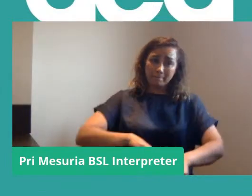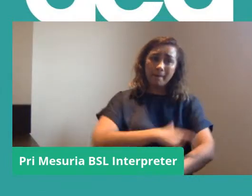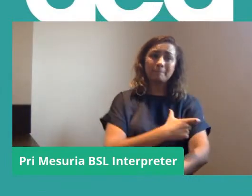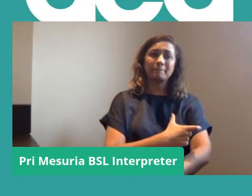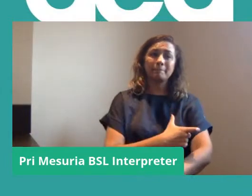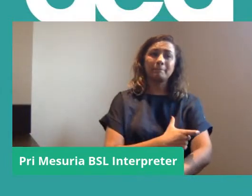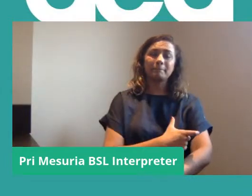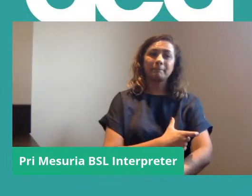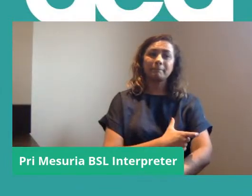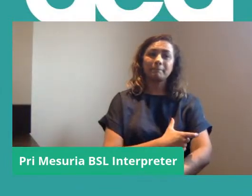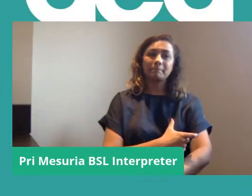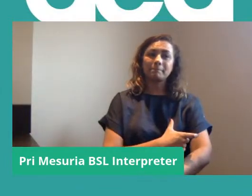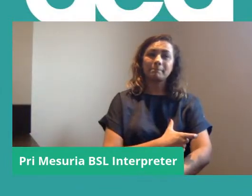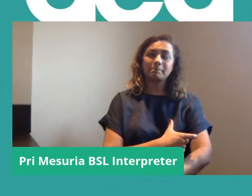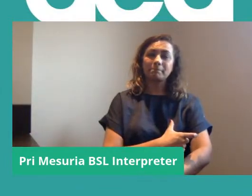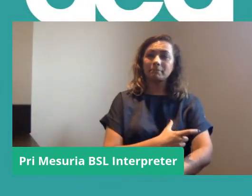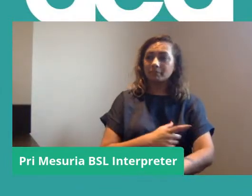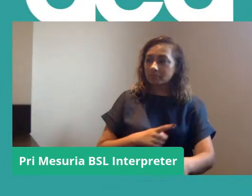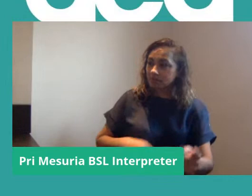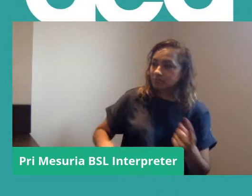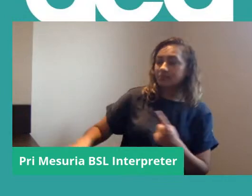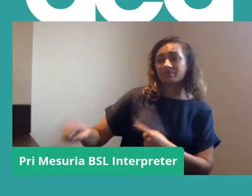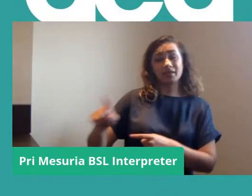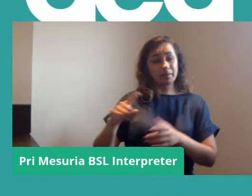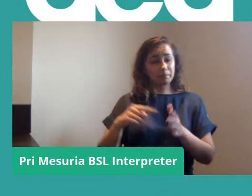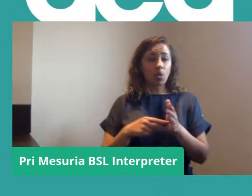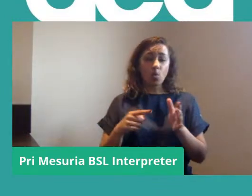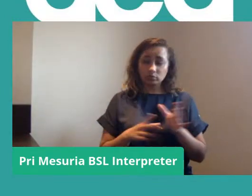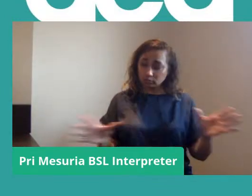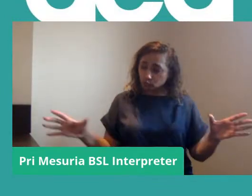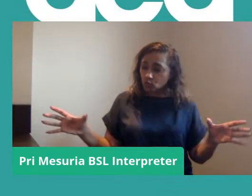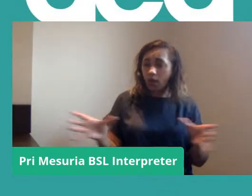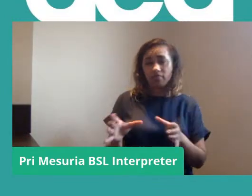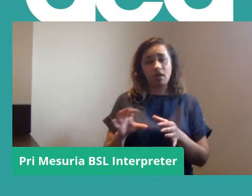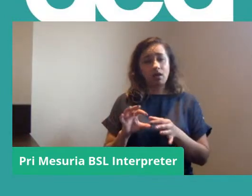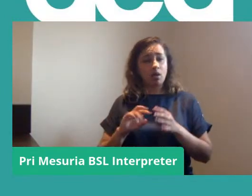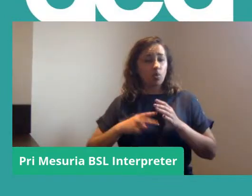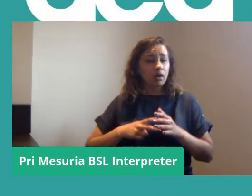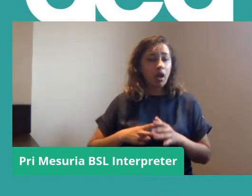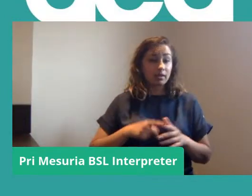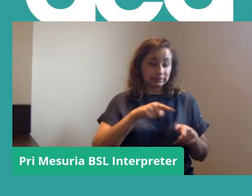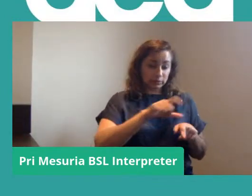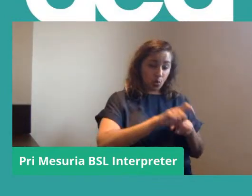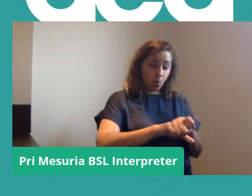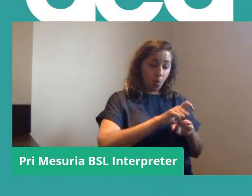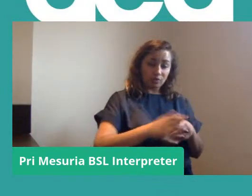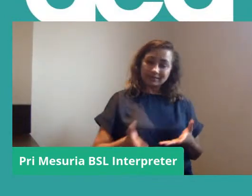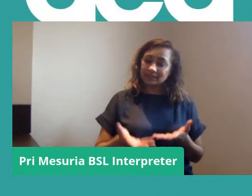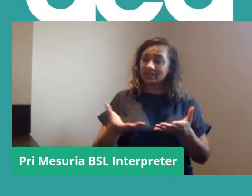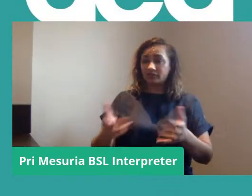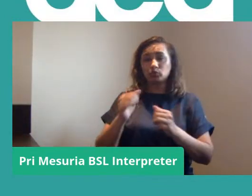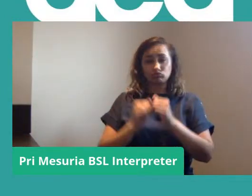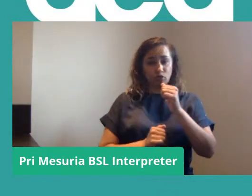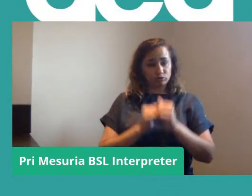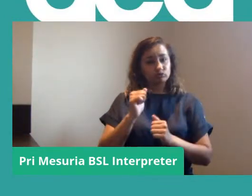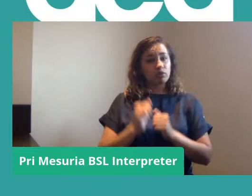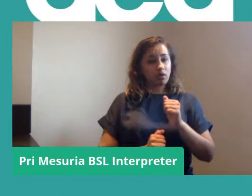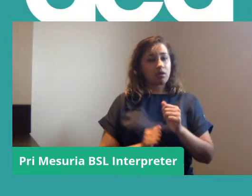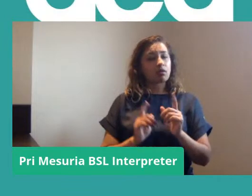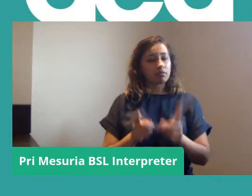So doing all of those things is so important and organising for power does give you the structure for doing that.